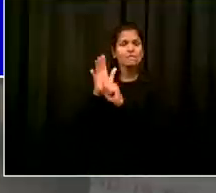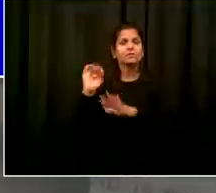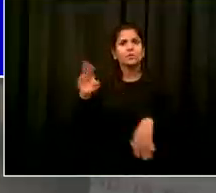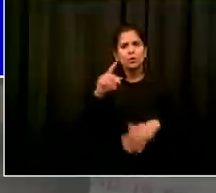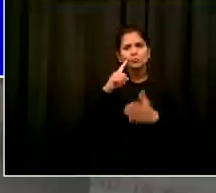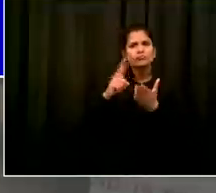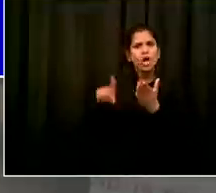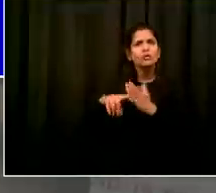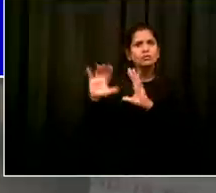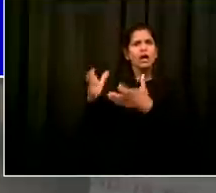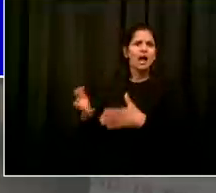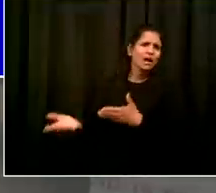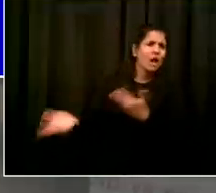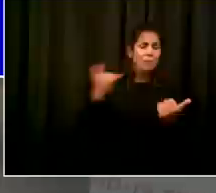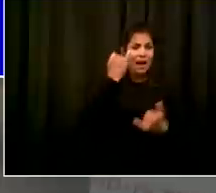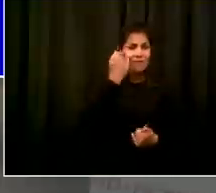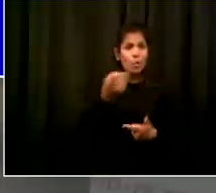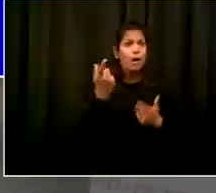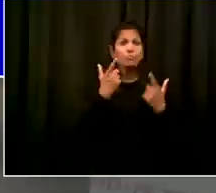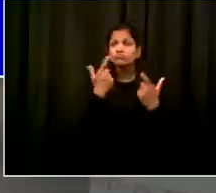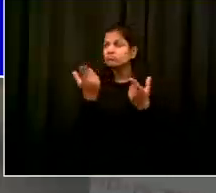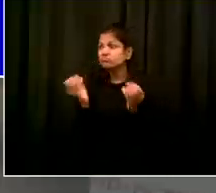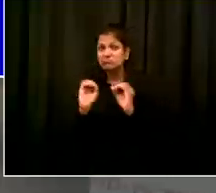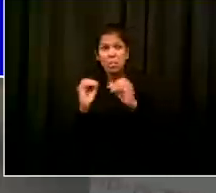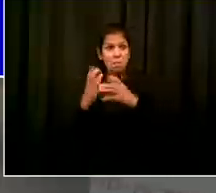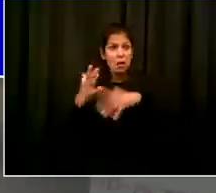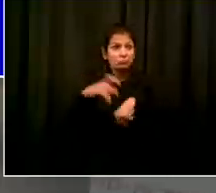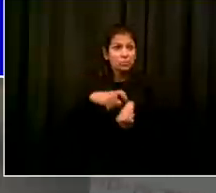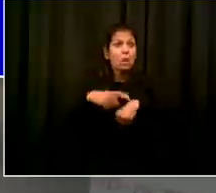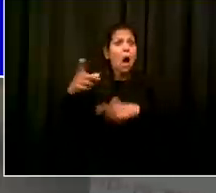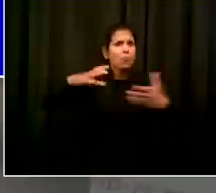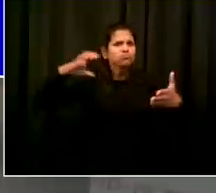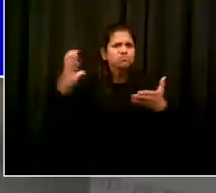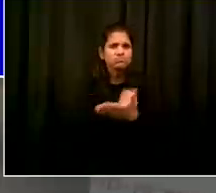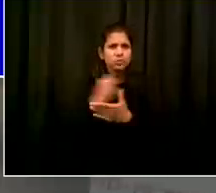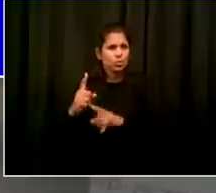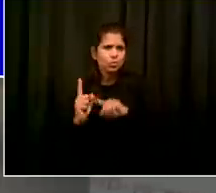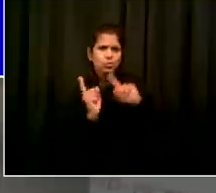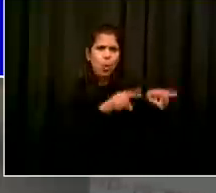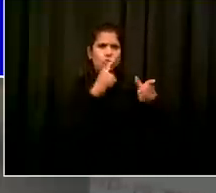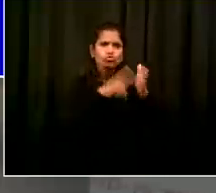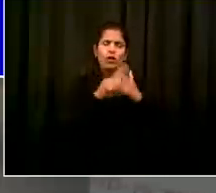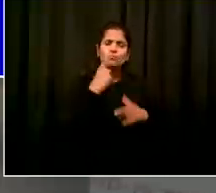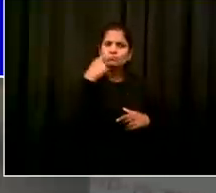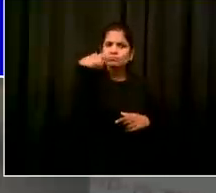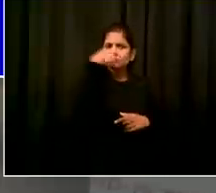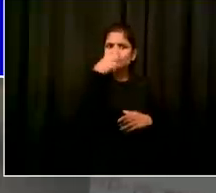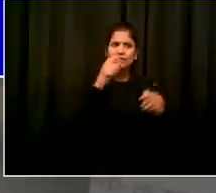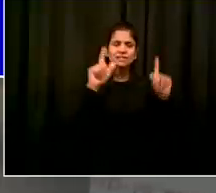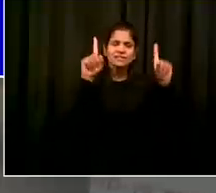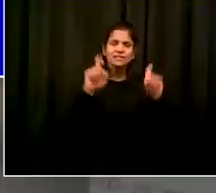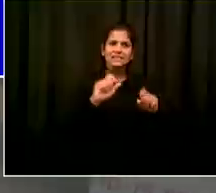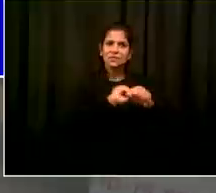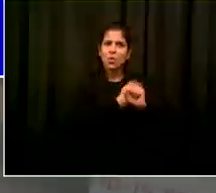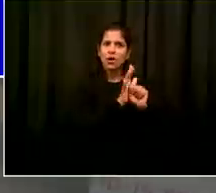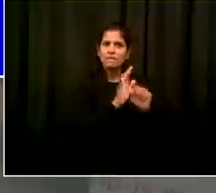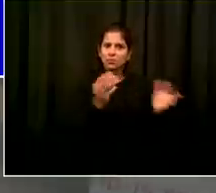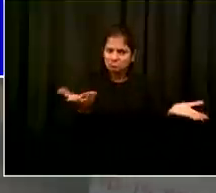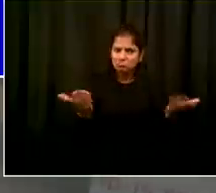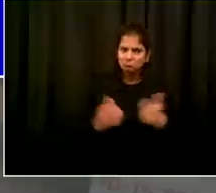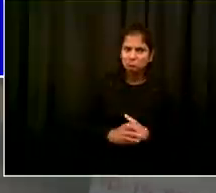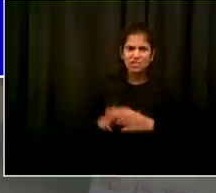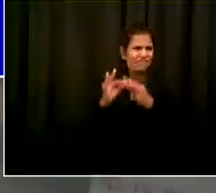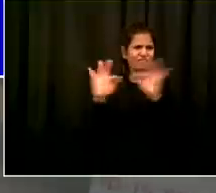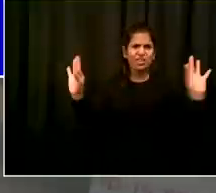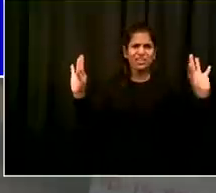do for yourself your family and for your city now look what we found is the more we focus testing where the need is greatest the